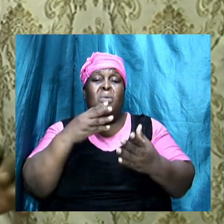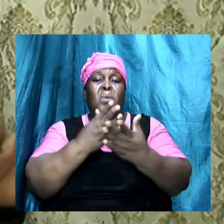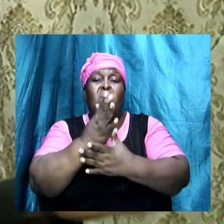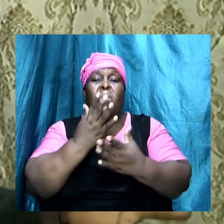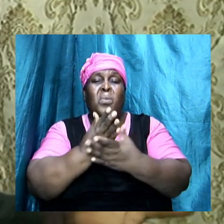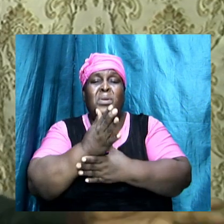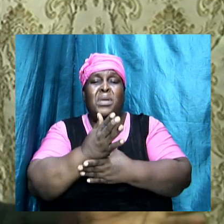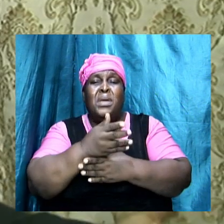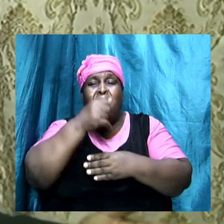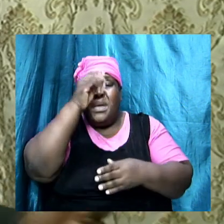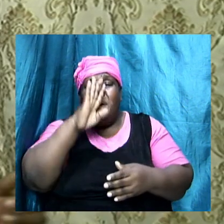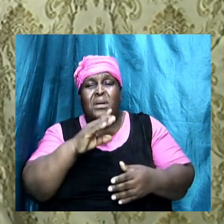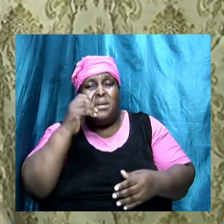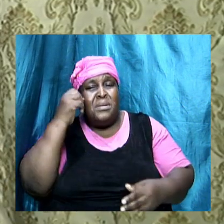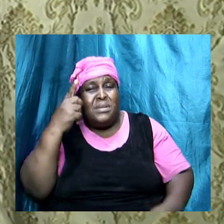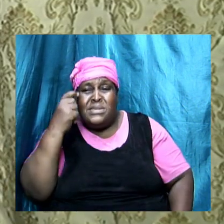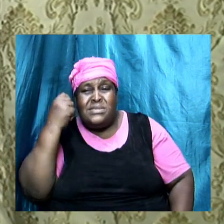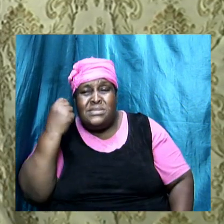God understands